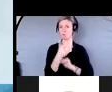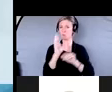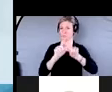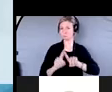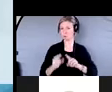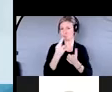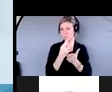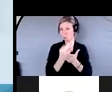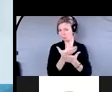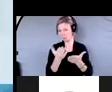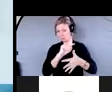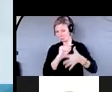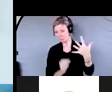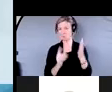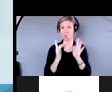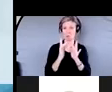information.